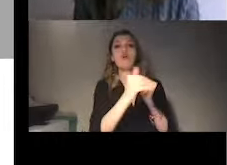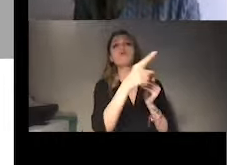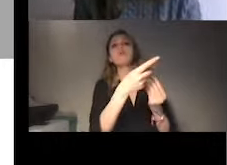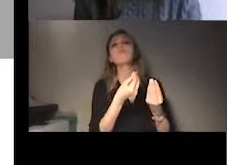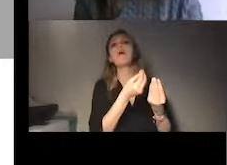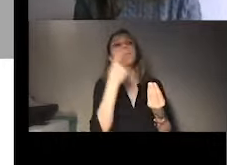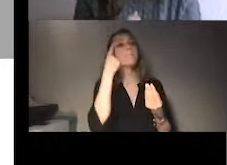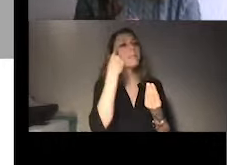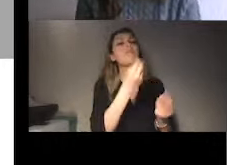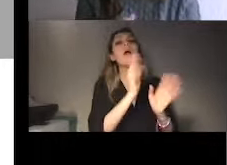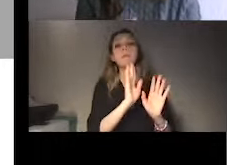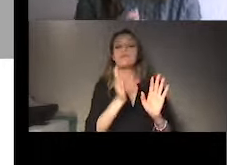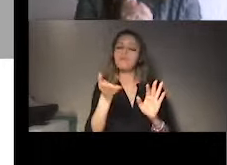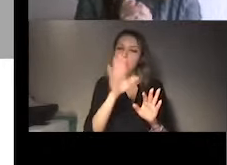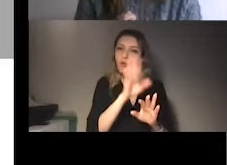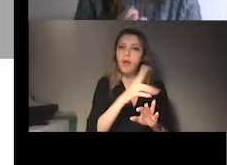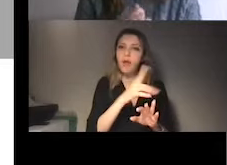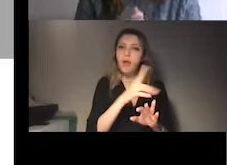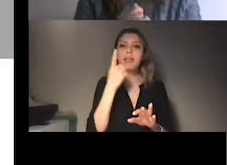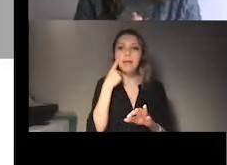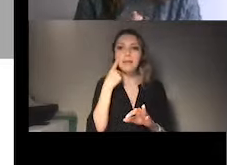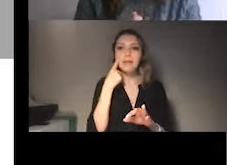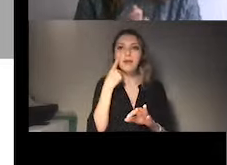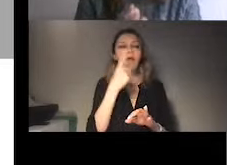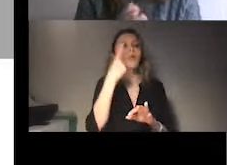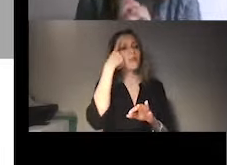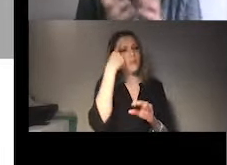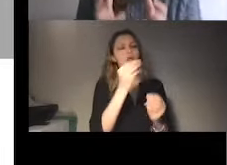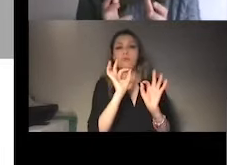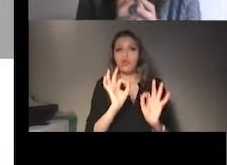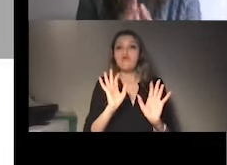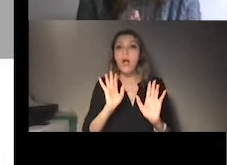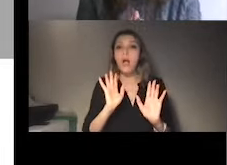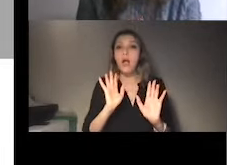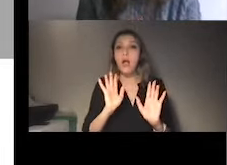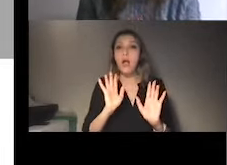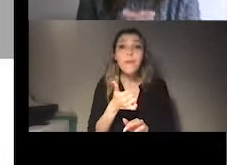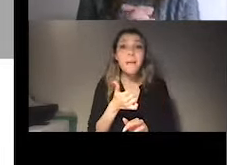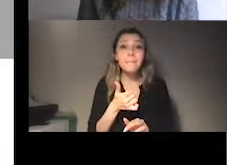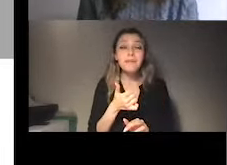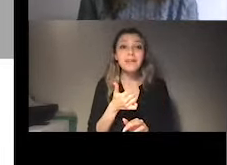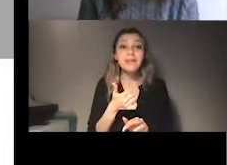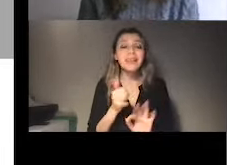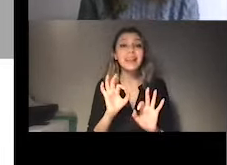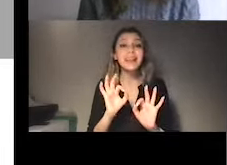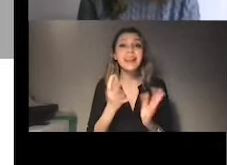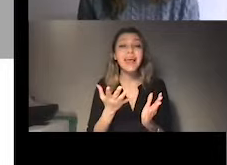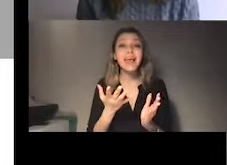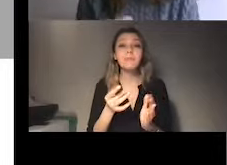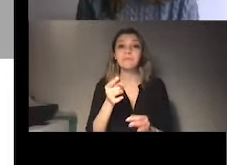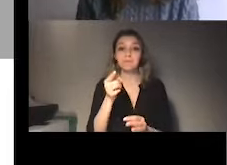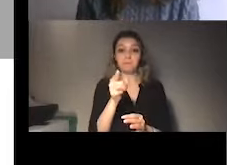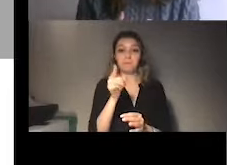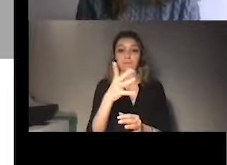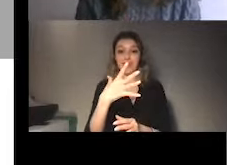recommendations, but also because that is an important research work of research that you can use to